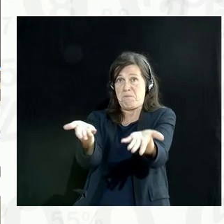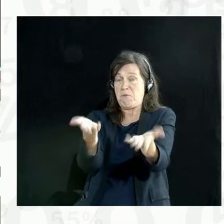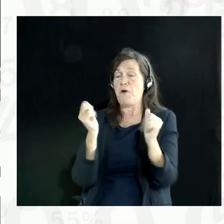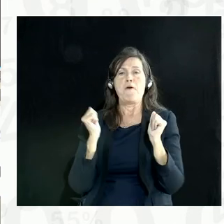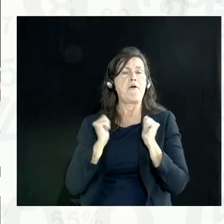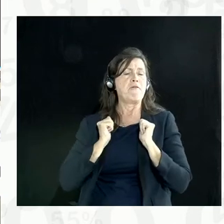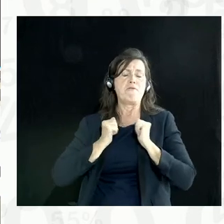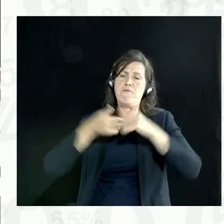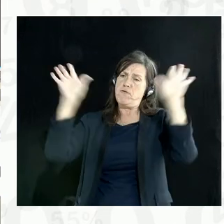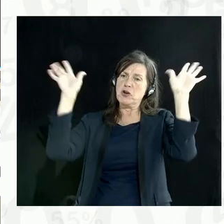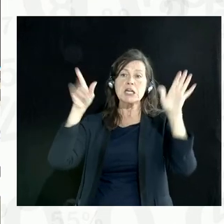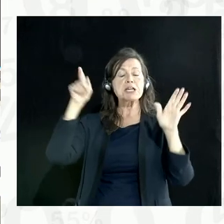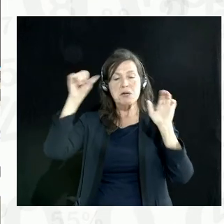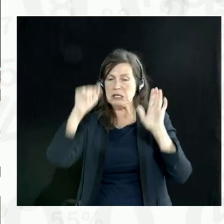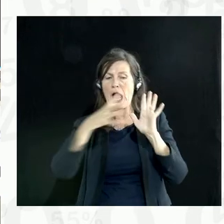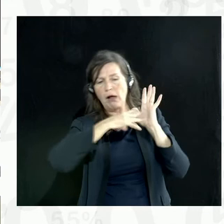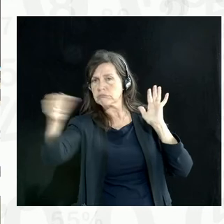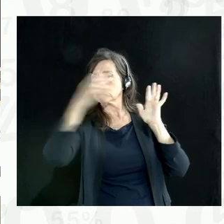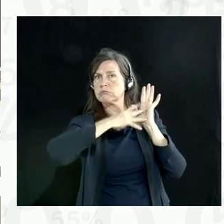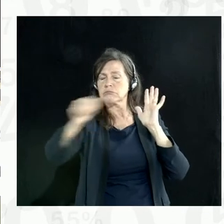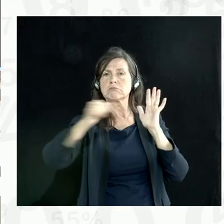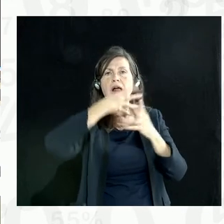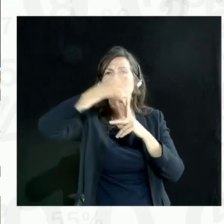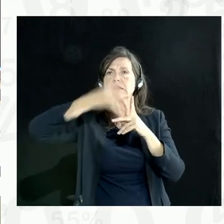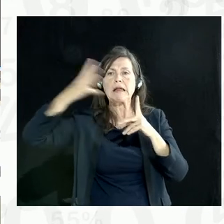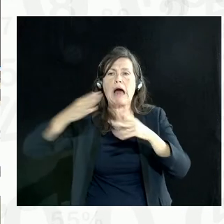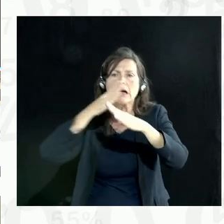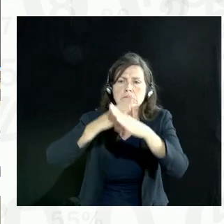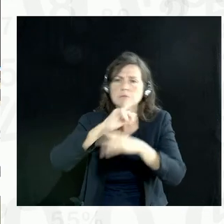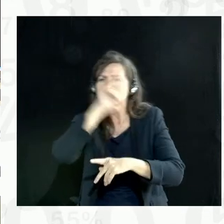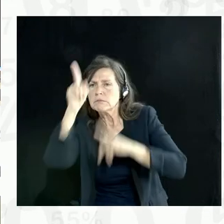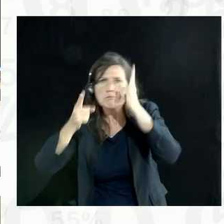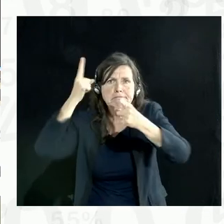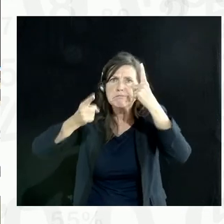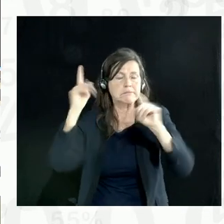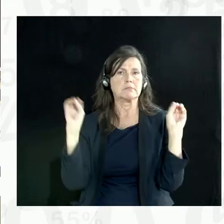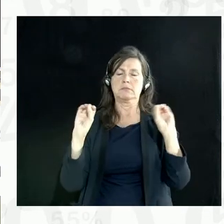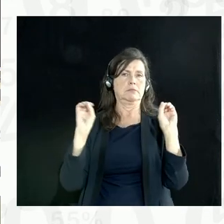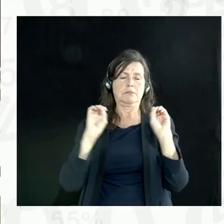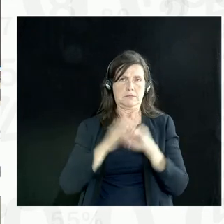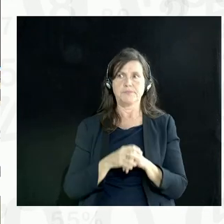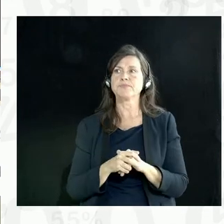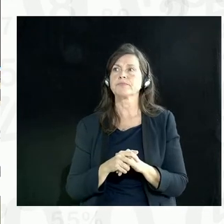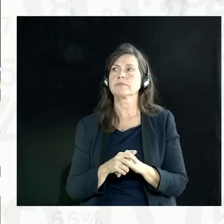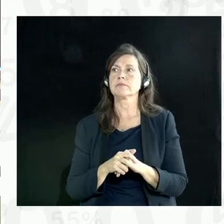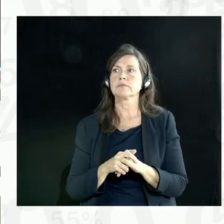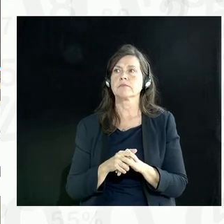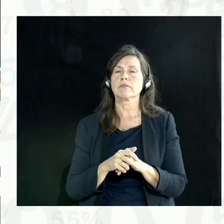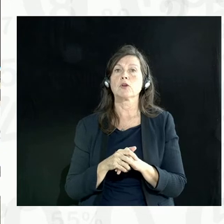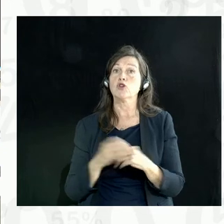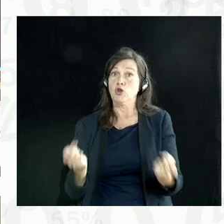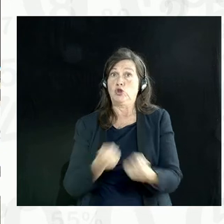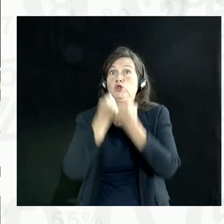to data usage. However, much of that usage is in the aggregate. And there are very strong